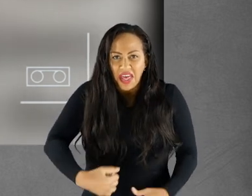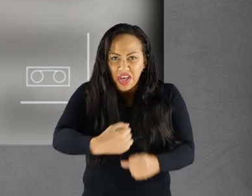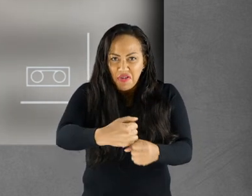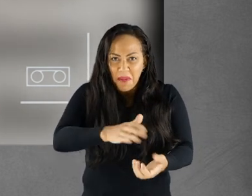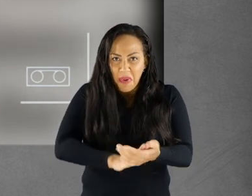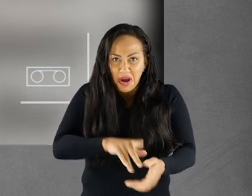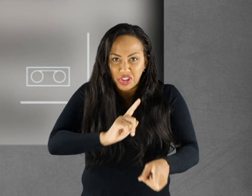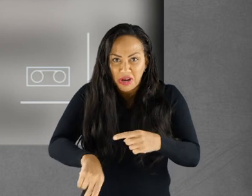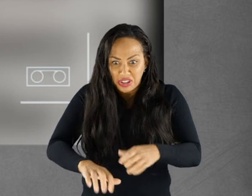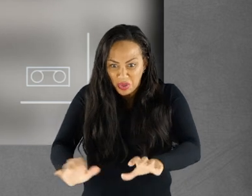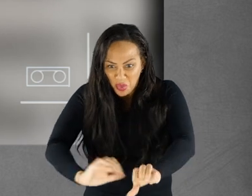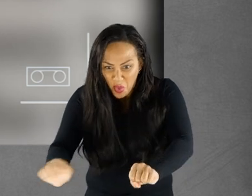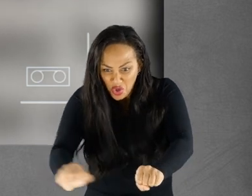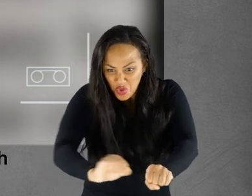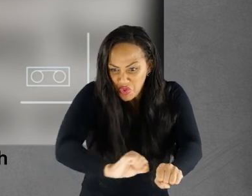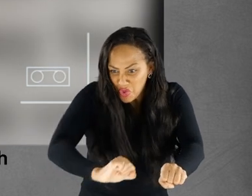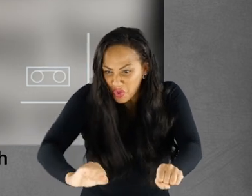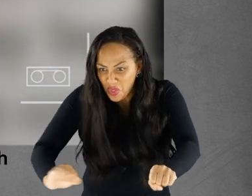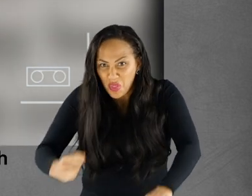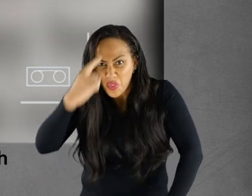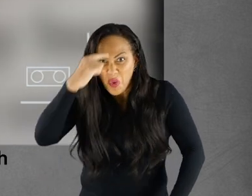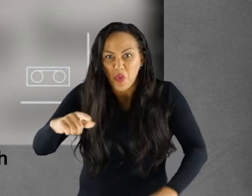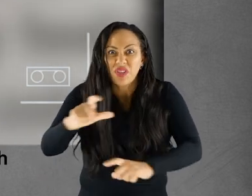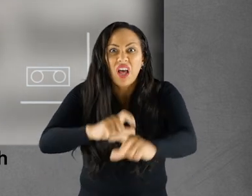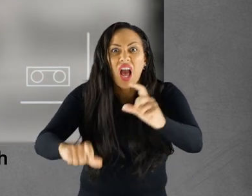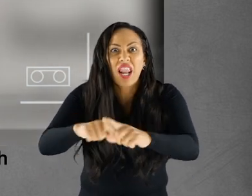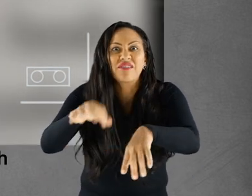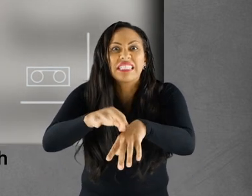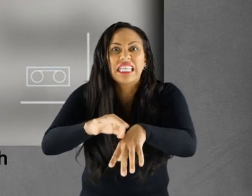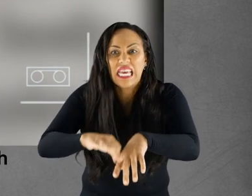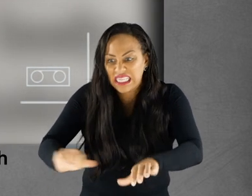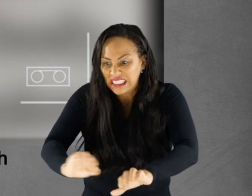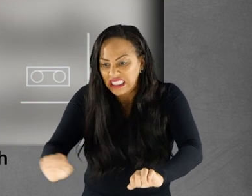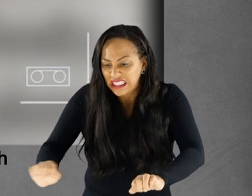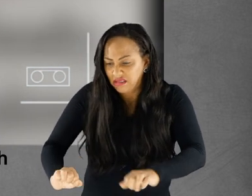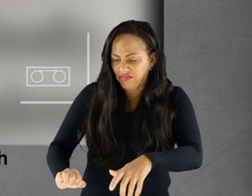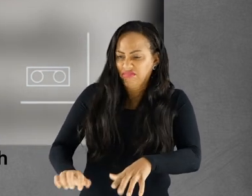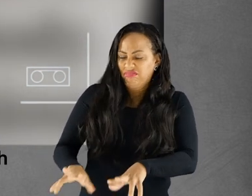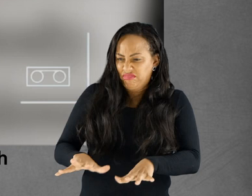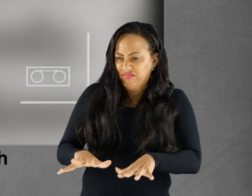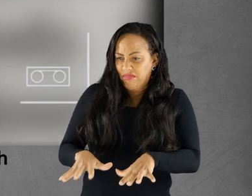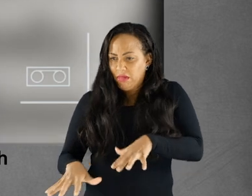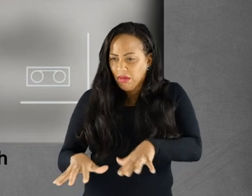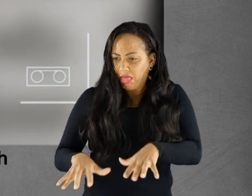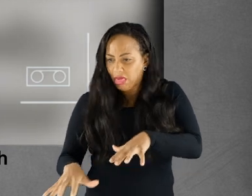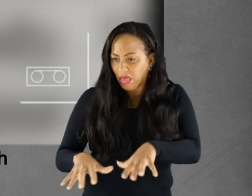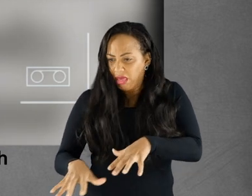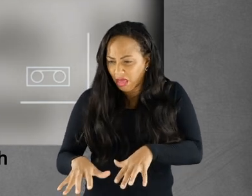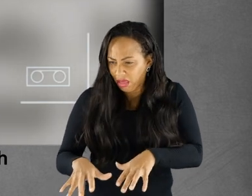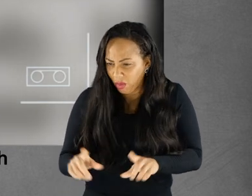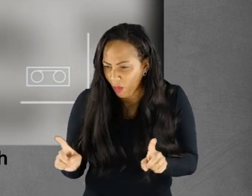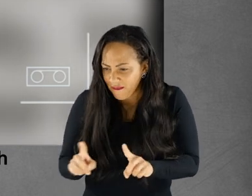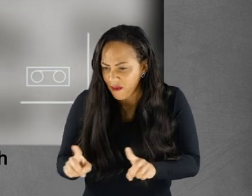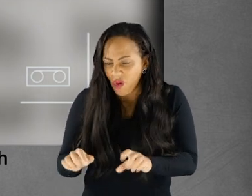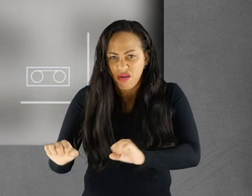She had a thick layer of yellow jaundice covering her tiny, skinny body. Her grandmother tried to wash off the colour, assuming it was